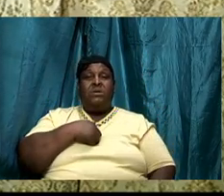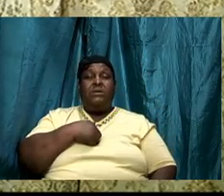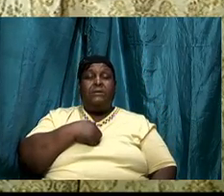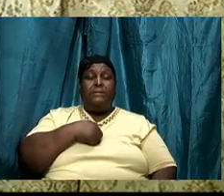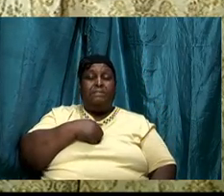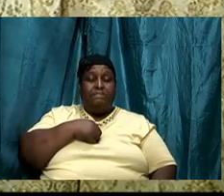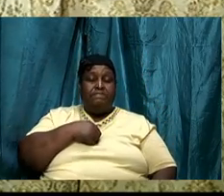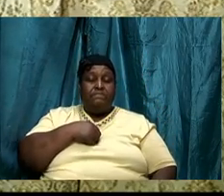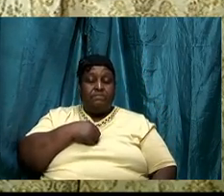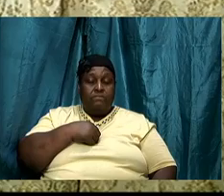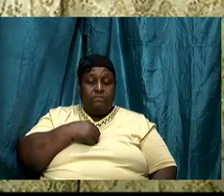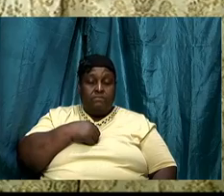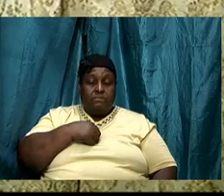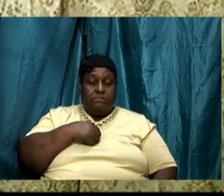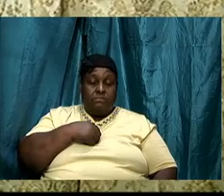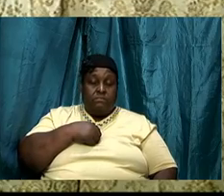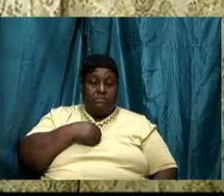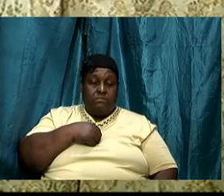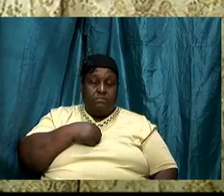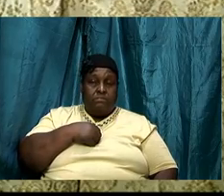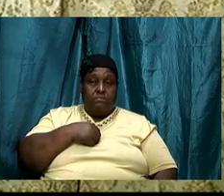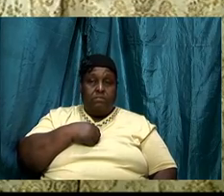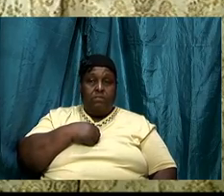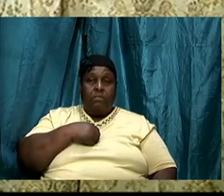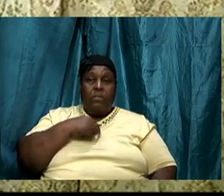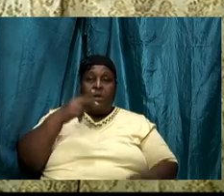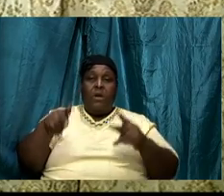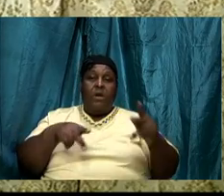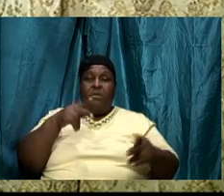and folks sometimes